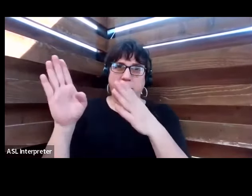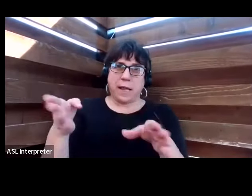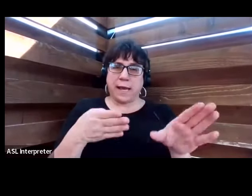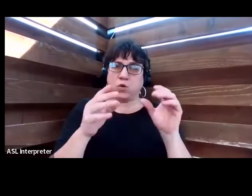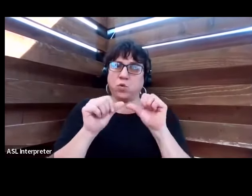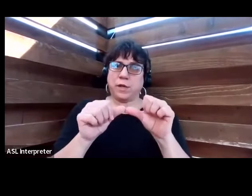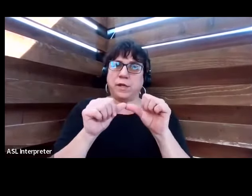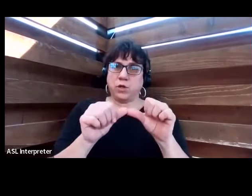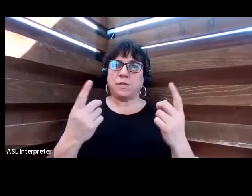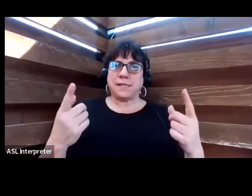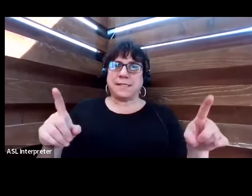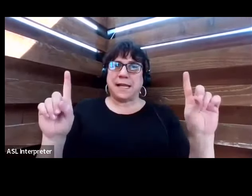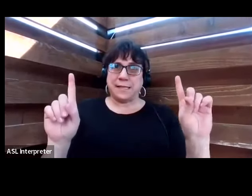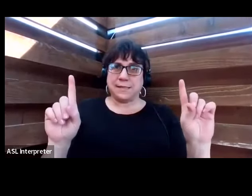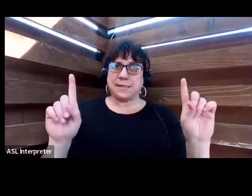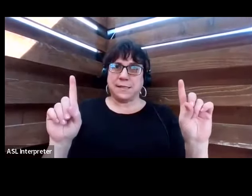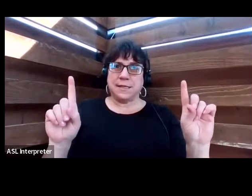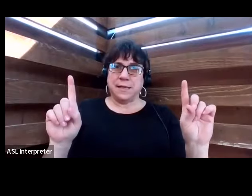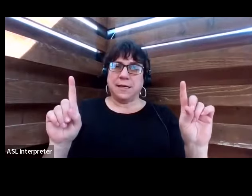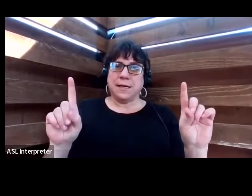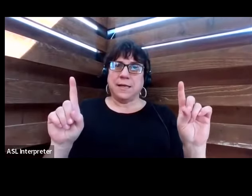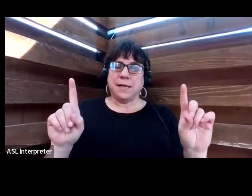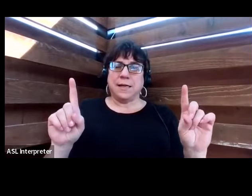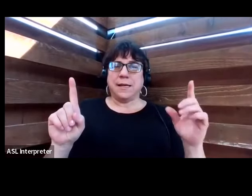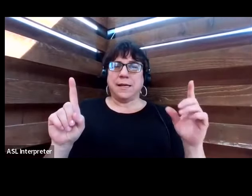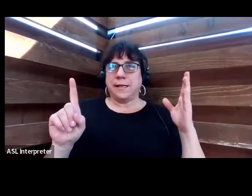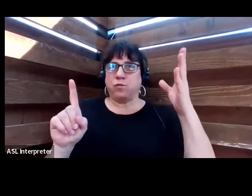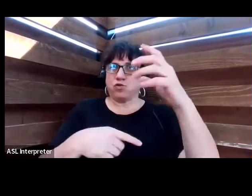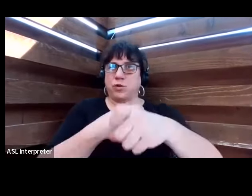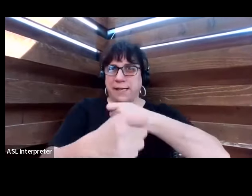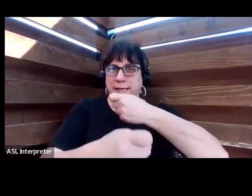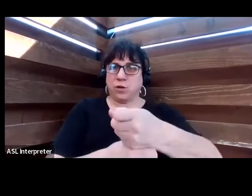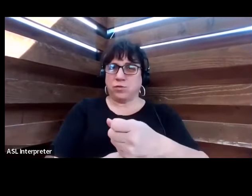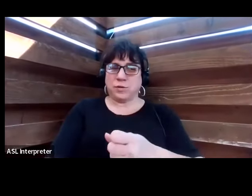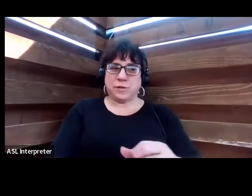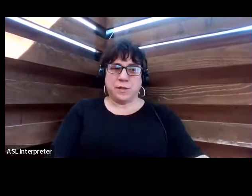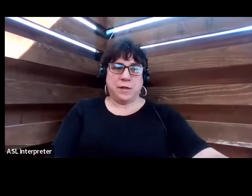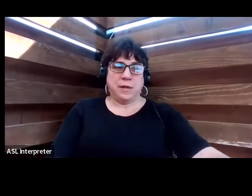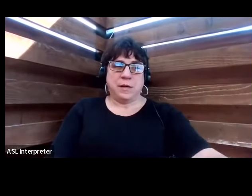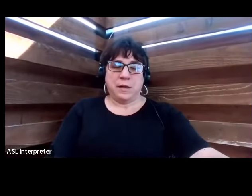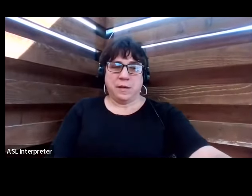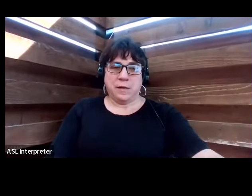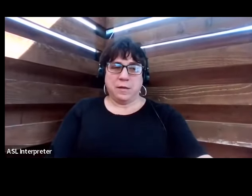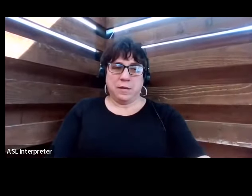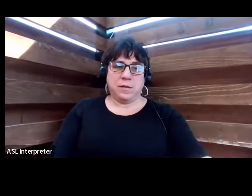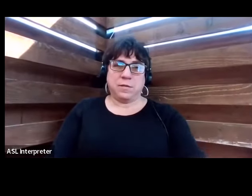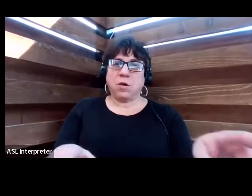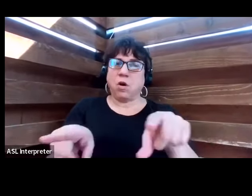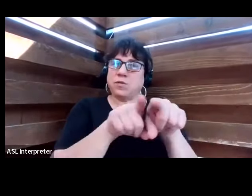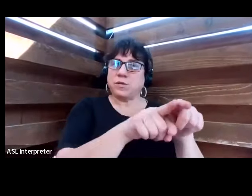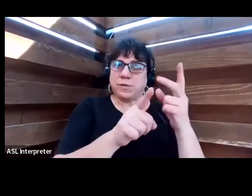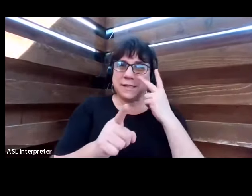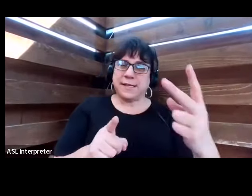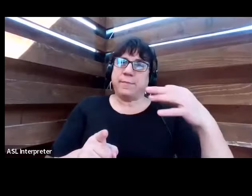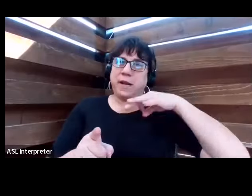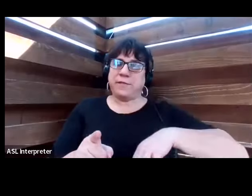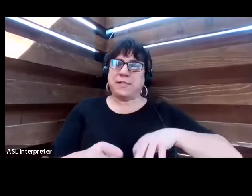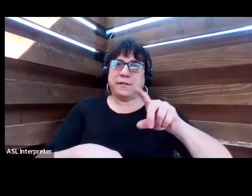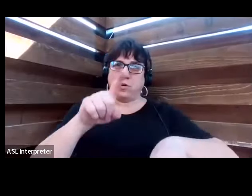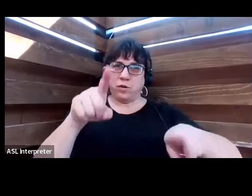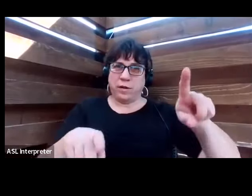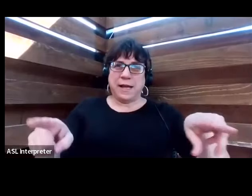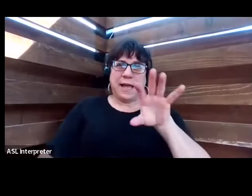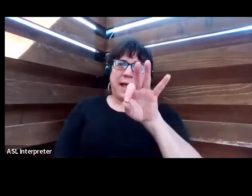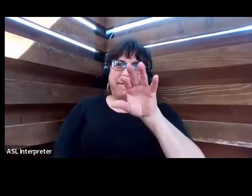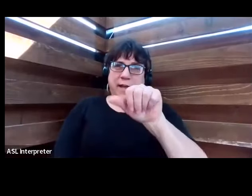continue our success in the coming decades. We've also seen the benefits of diversity when the FAA has